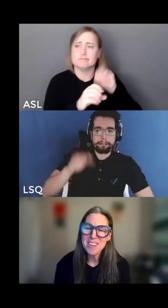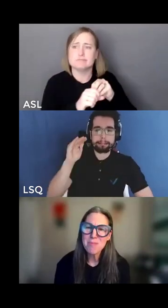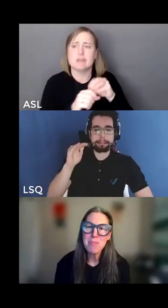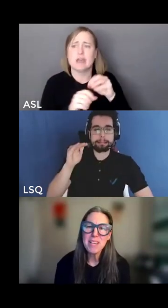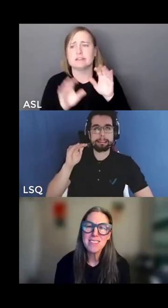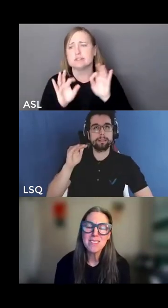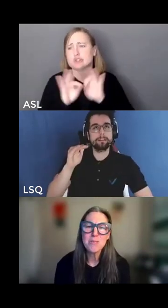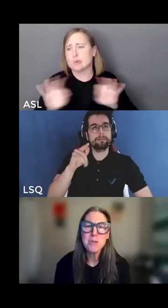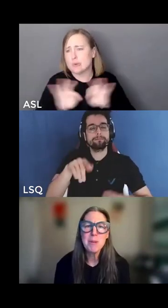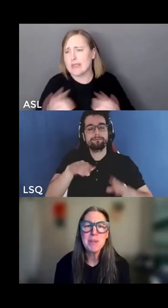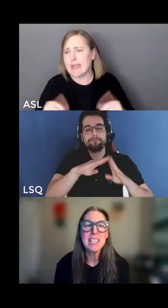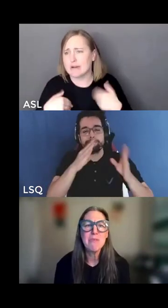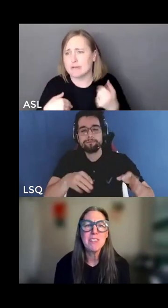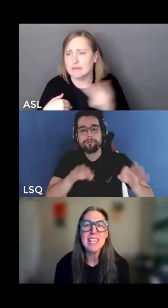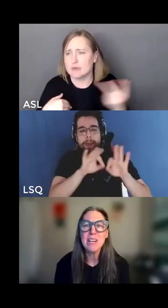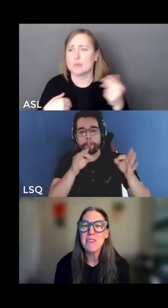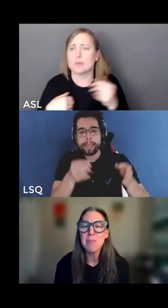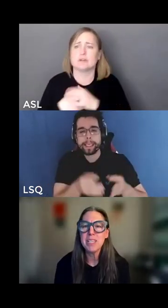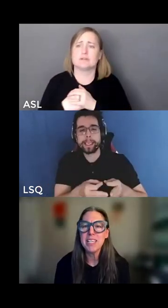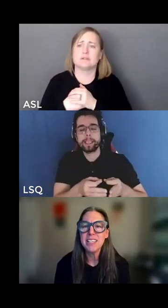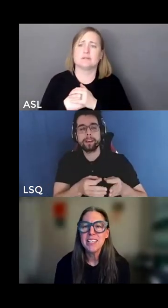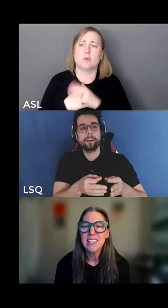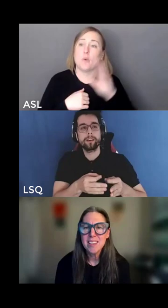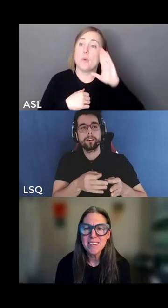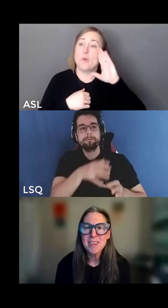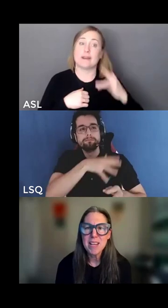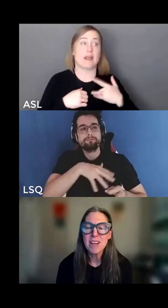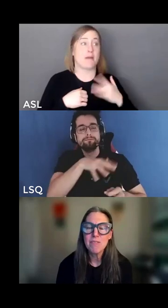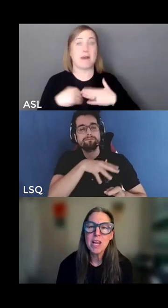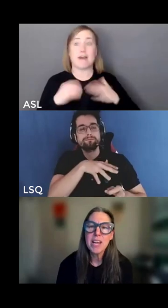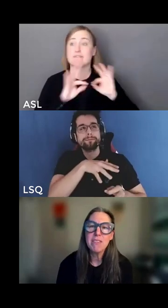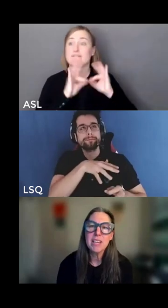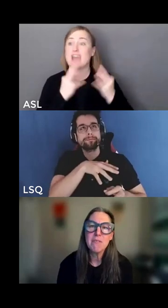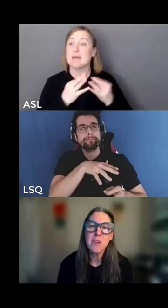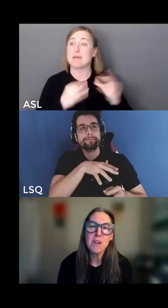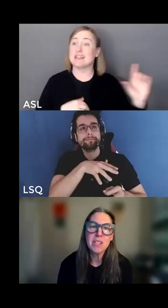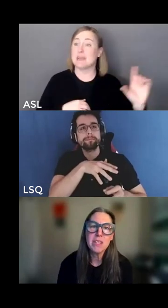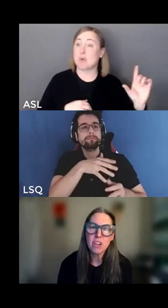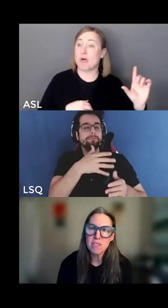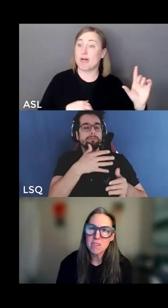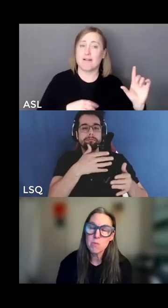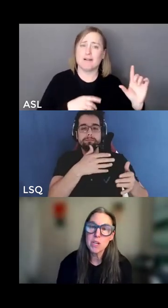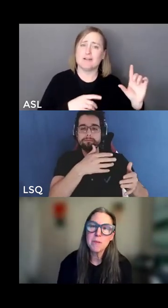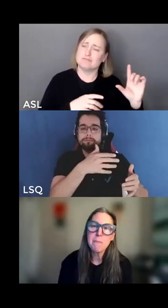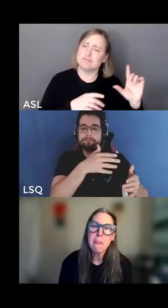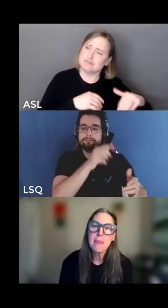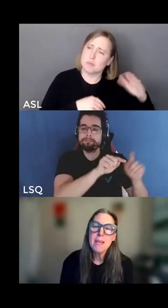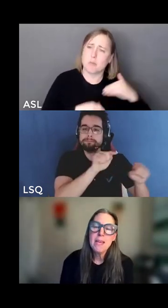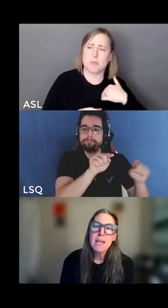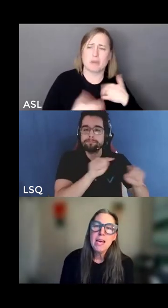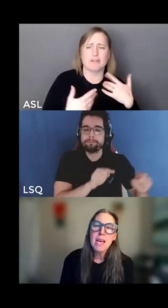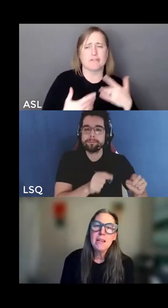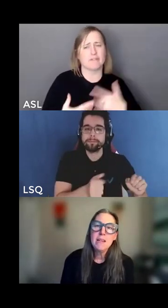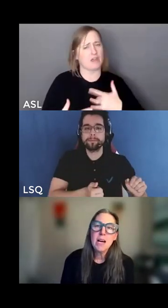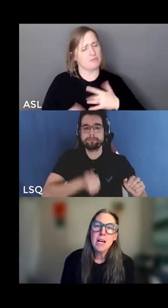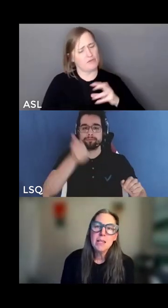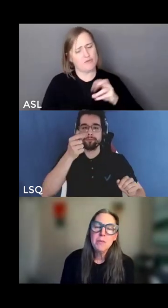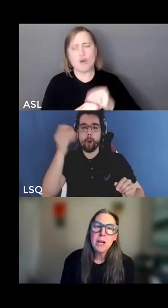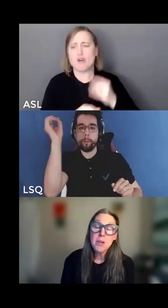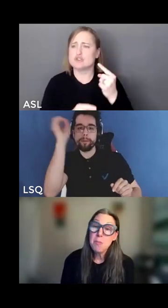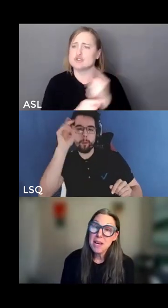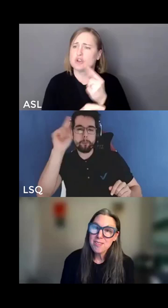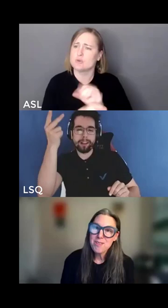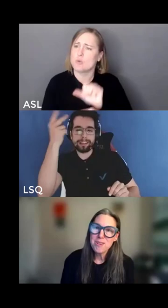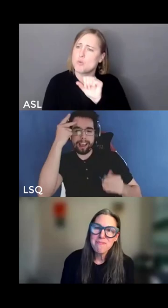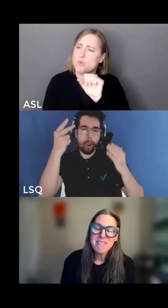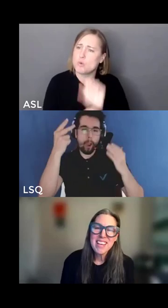of degrees under my belt grew up in a left-leaning family considered myself quite heavily involved in justice work and i